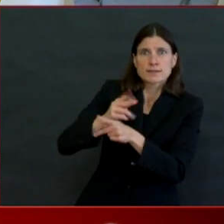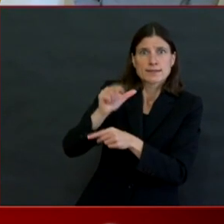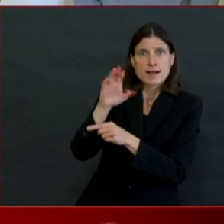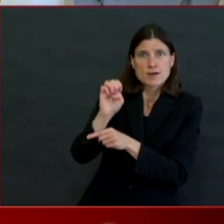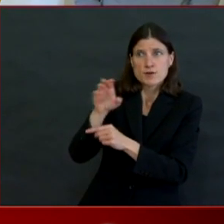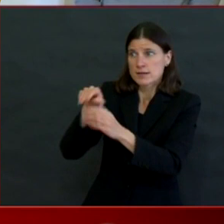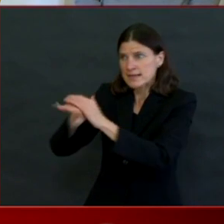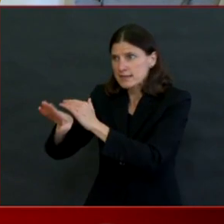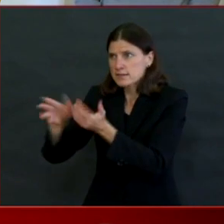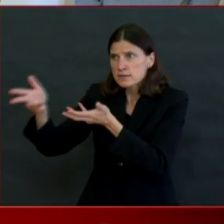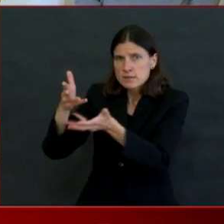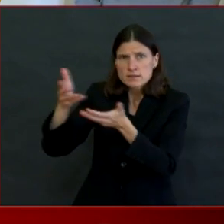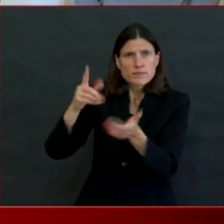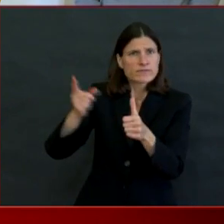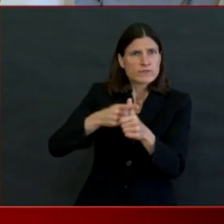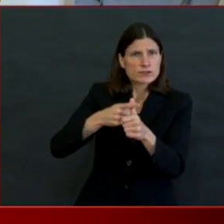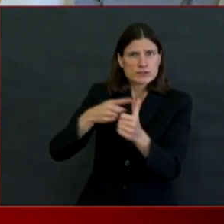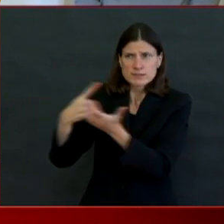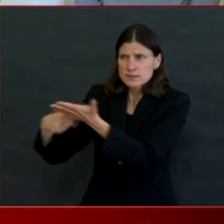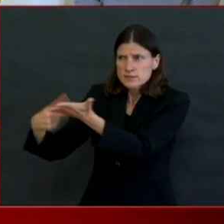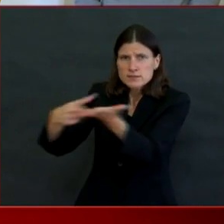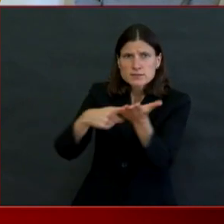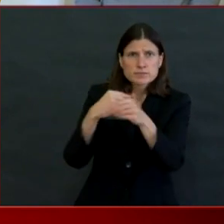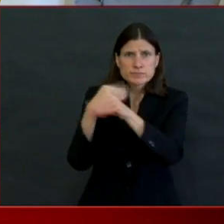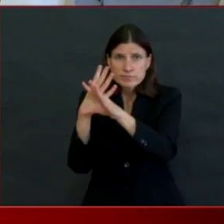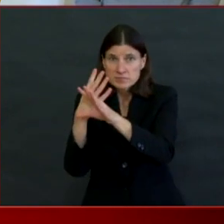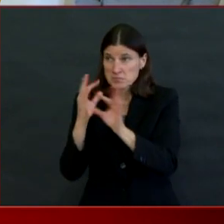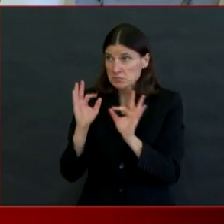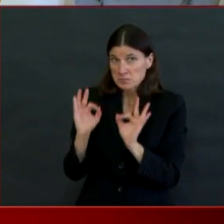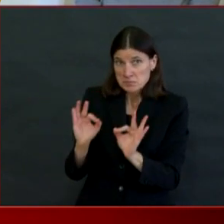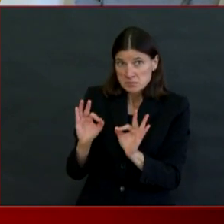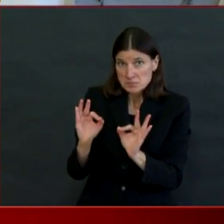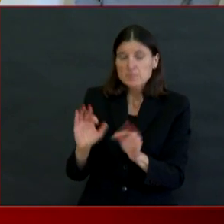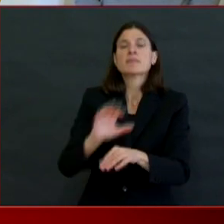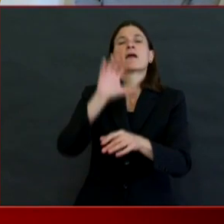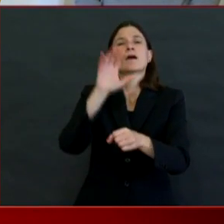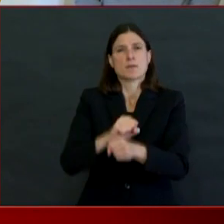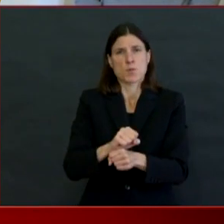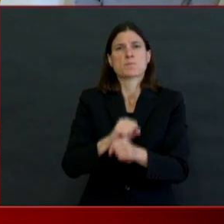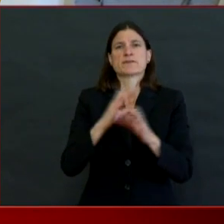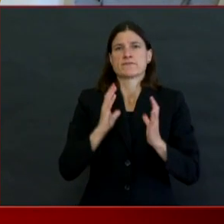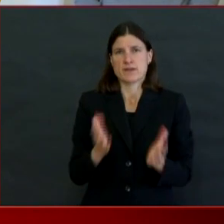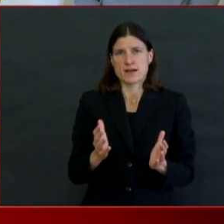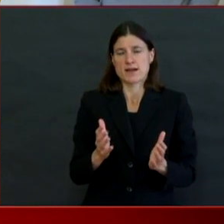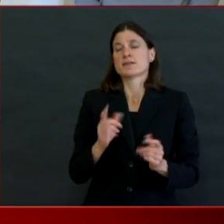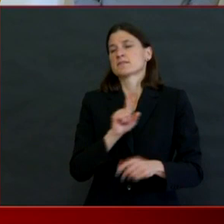and you can either walk over or drive over to the testing site at the Bailey Elementary School.